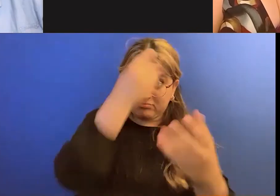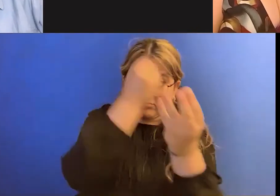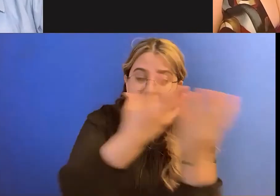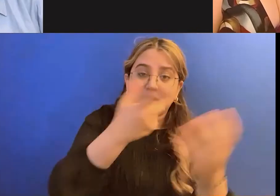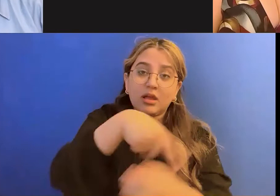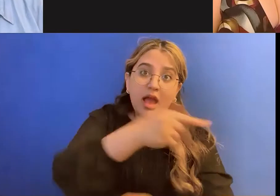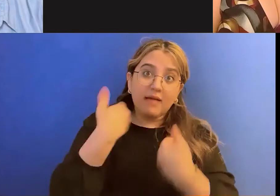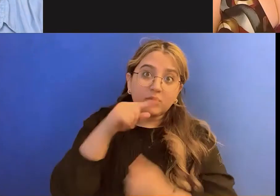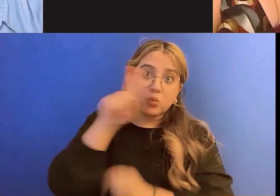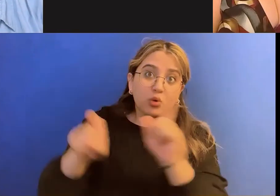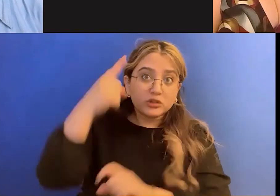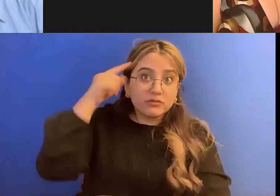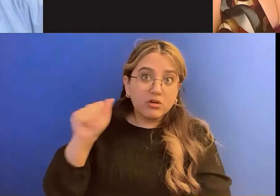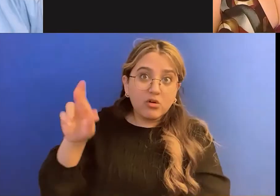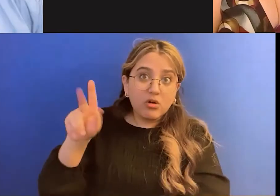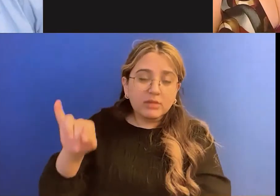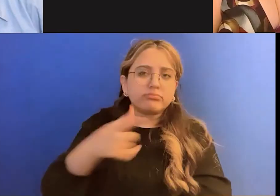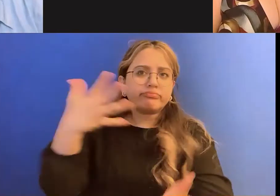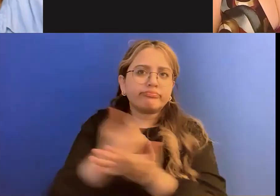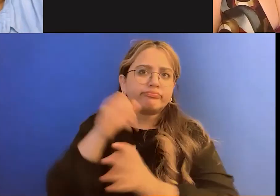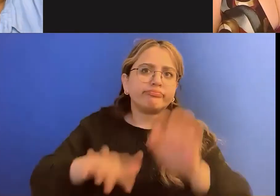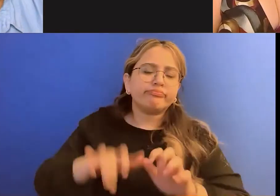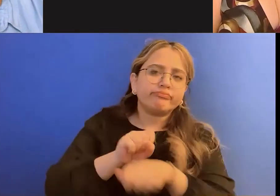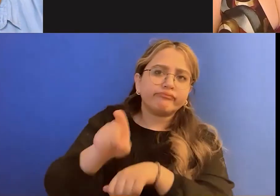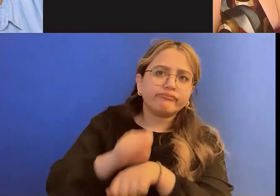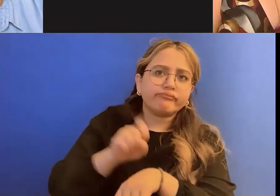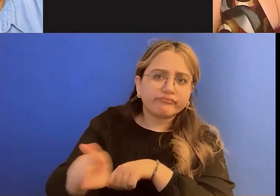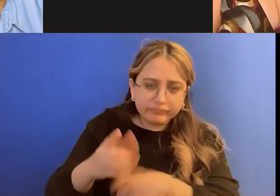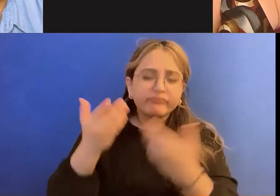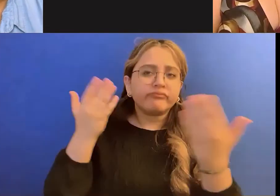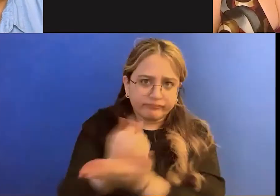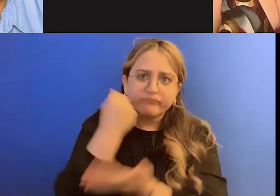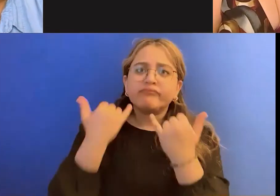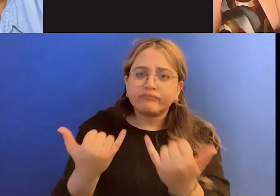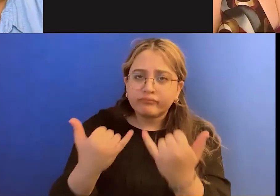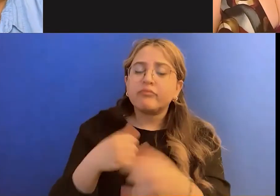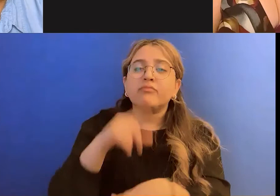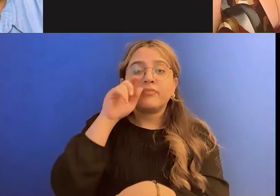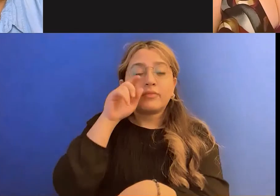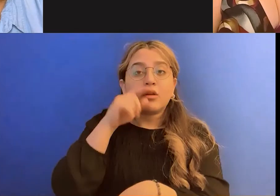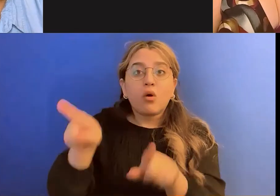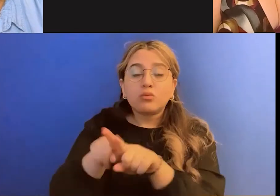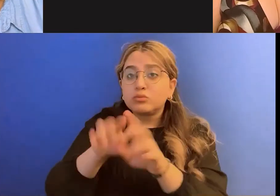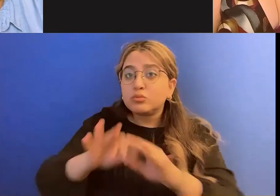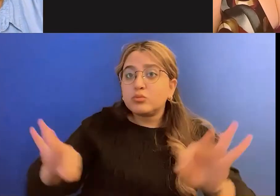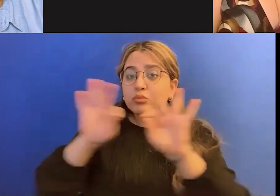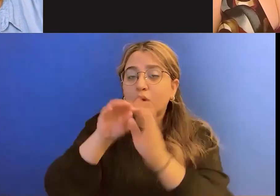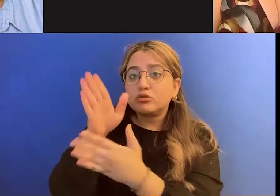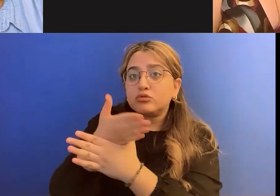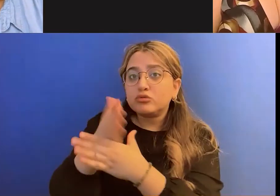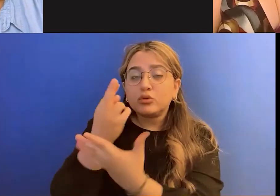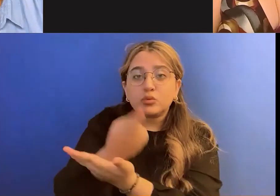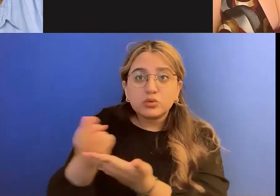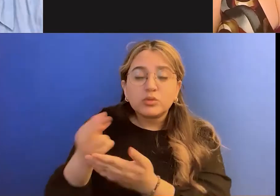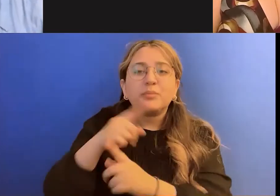and it's, uh, it's helpful, especially if y'all do start sharing, um, resources or other things in the chat that you actually put the word question